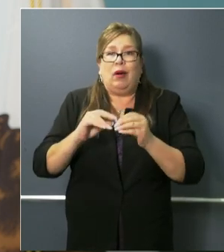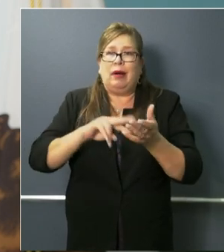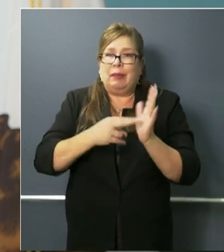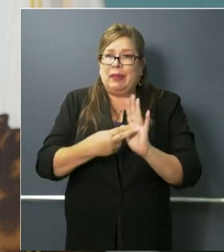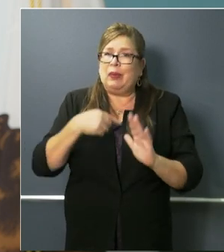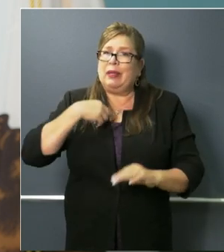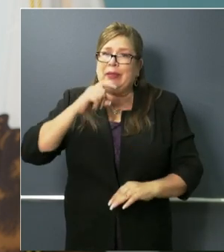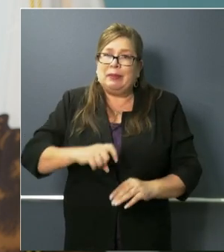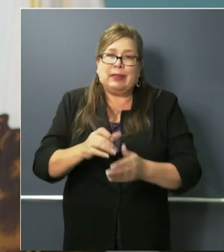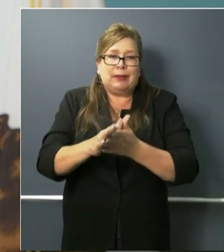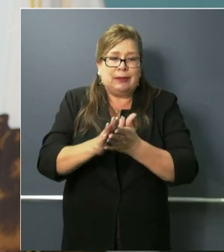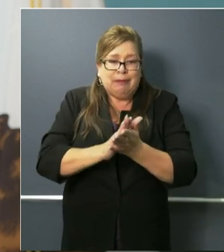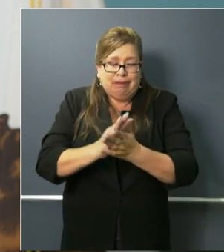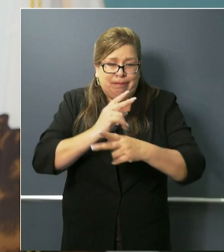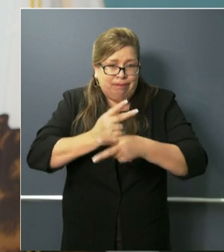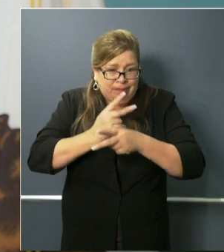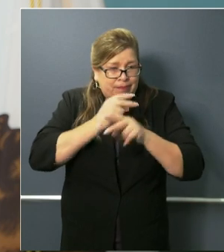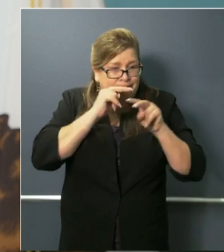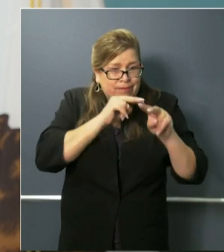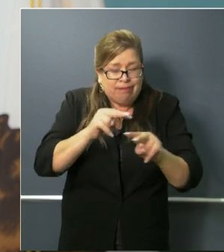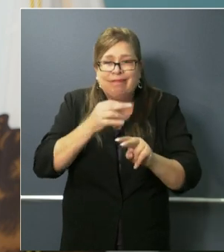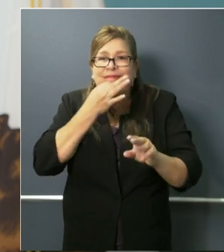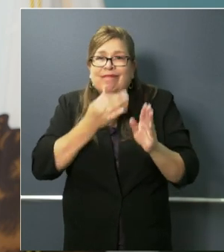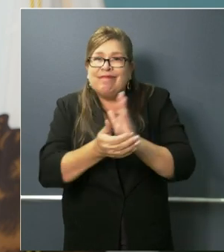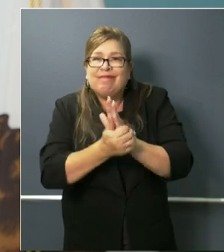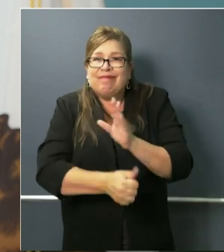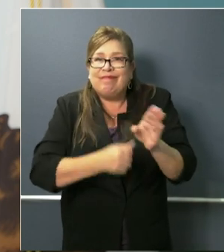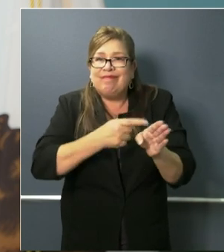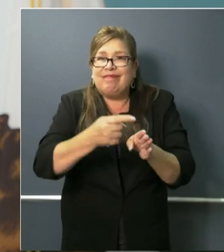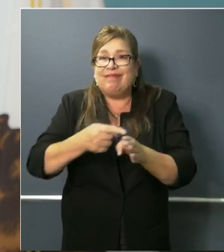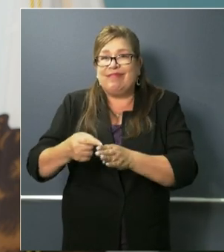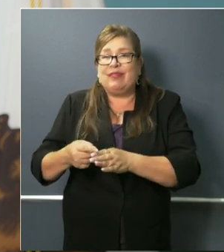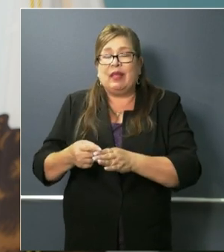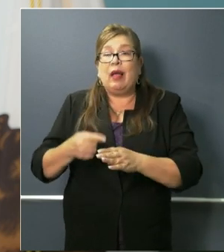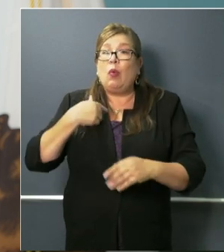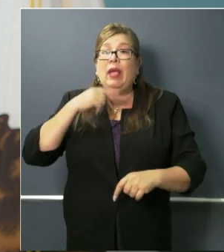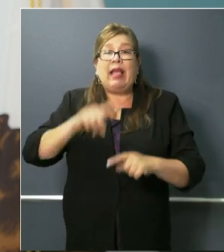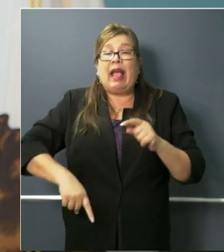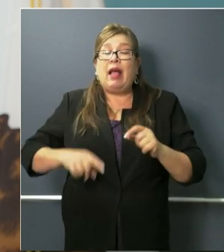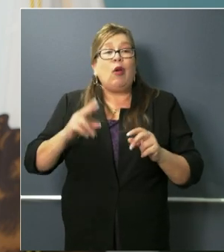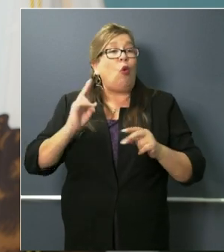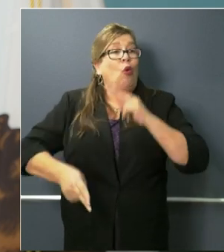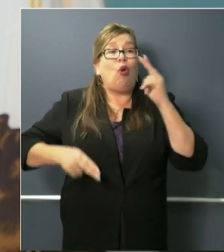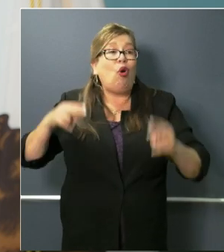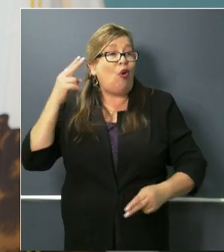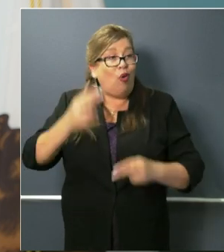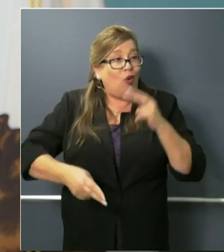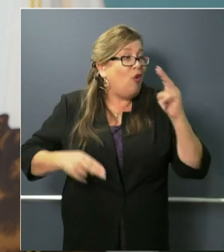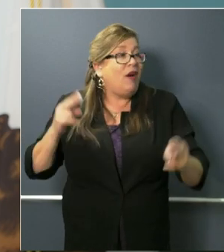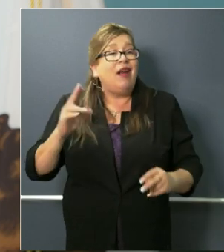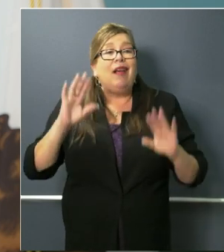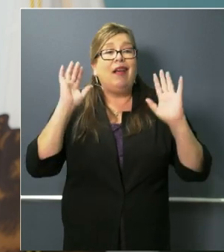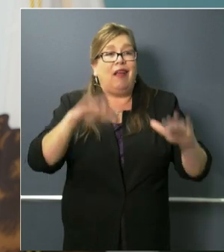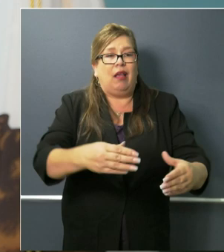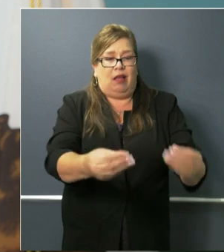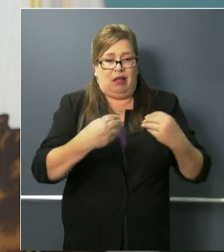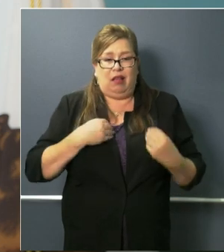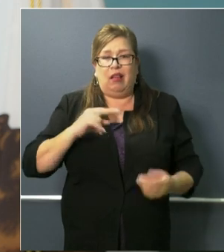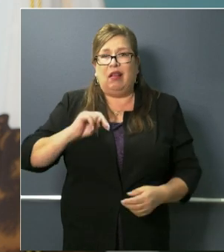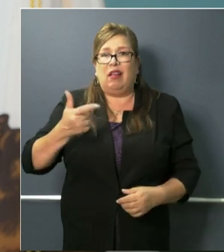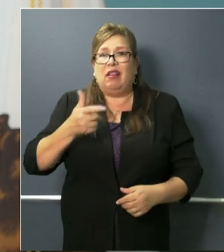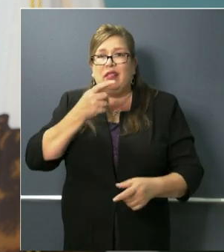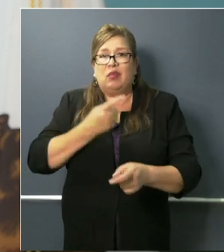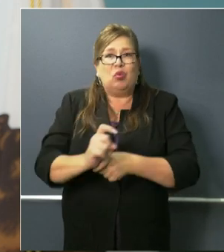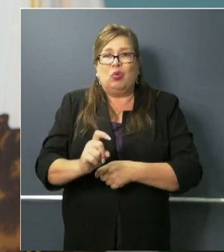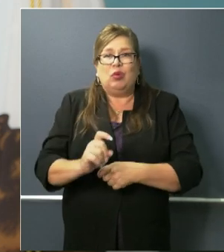expertise expertise and we can never make speed become the enemy of real results uh that